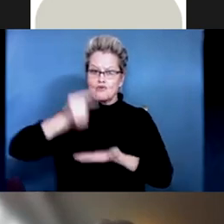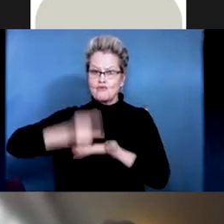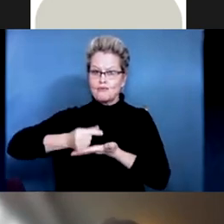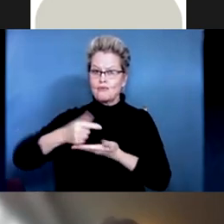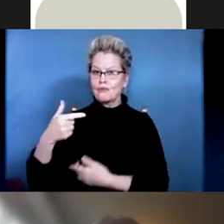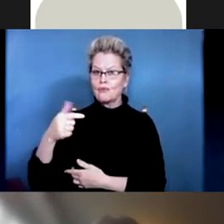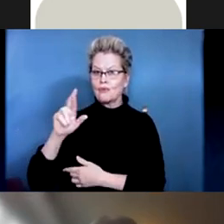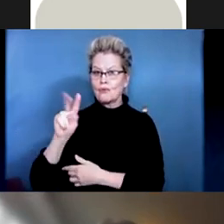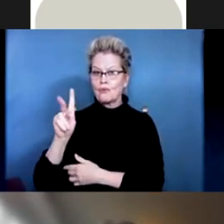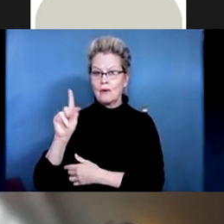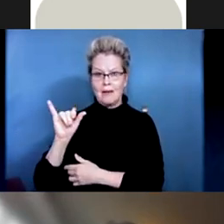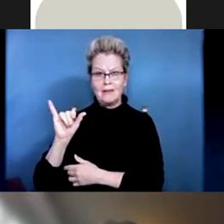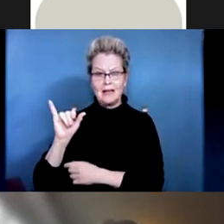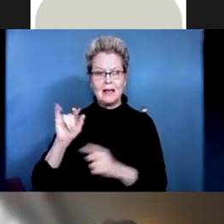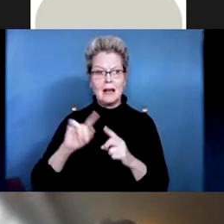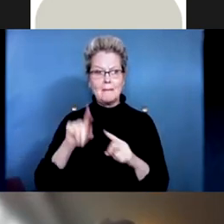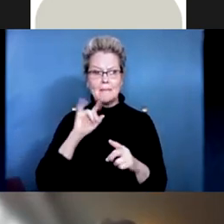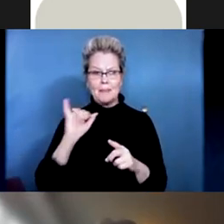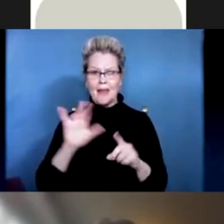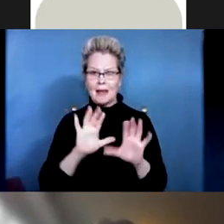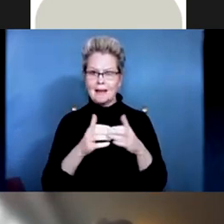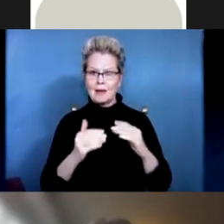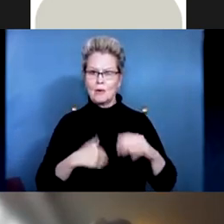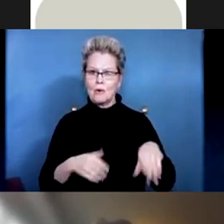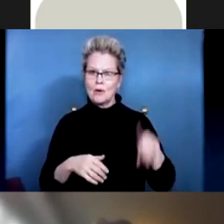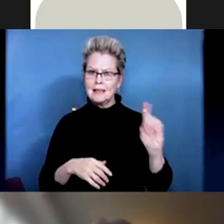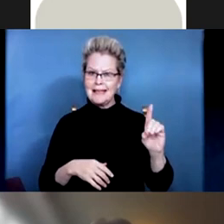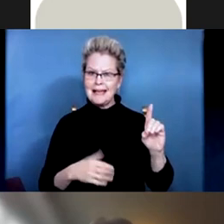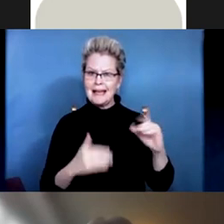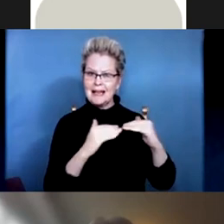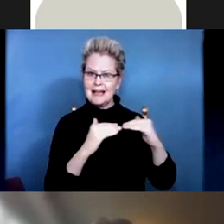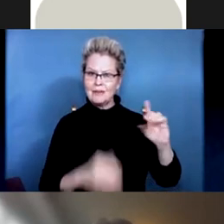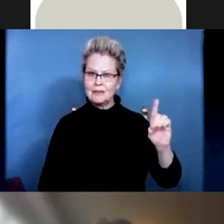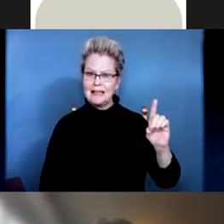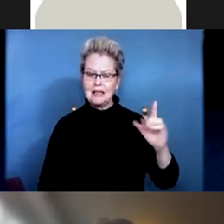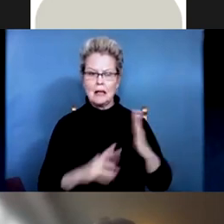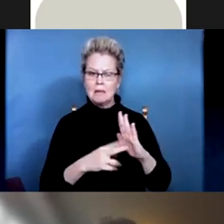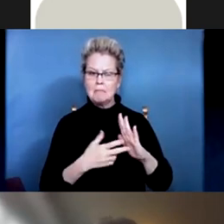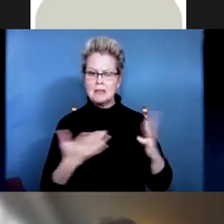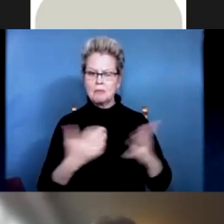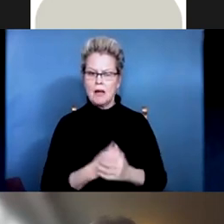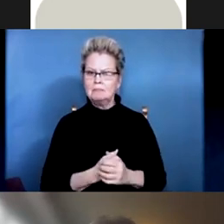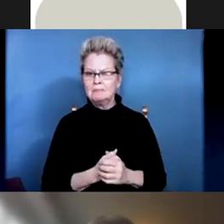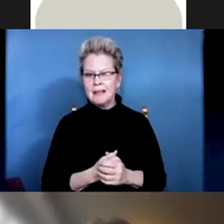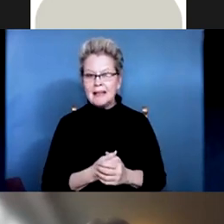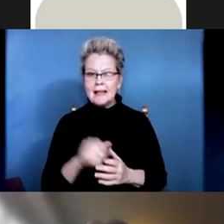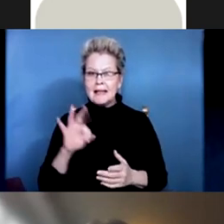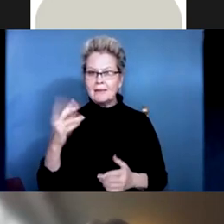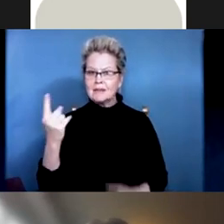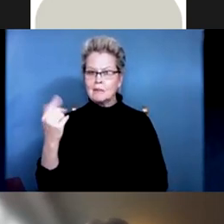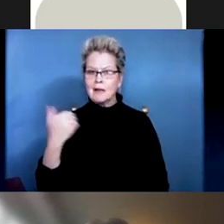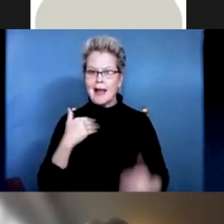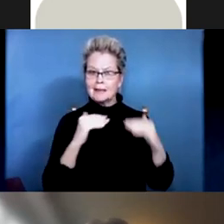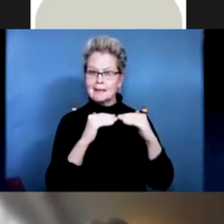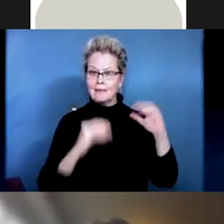D. And what this means, basically, as far as you're concerned, is somebody who has a C-level type